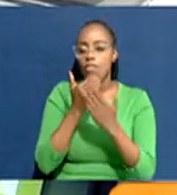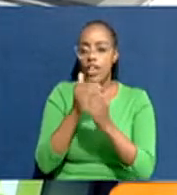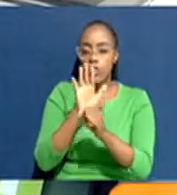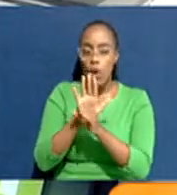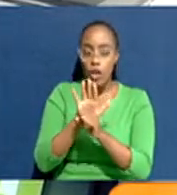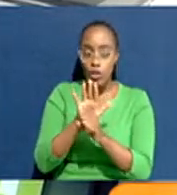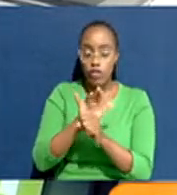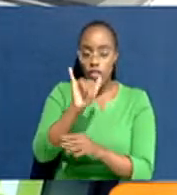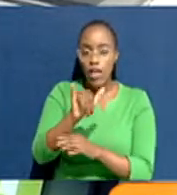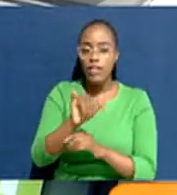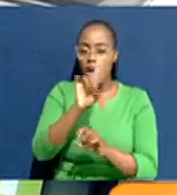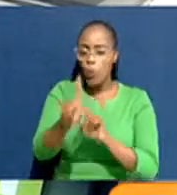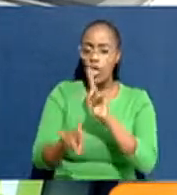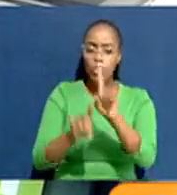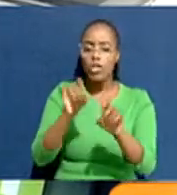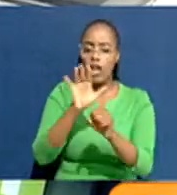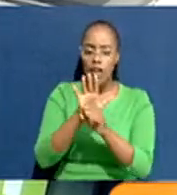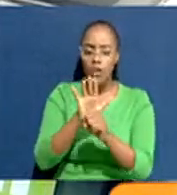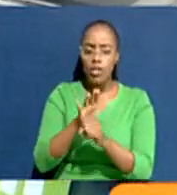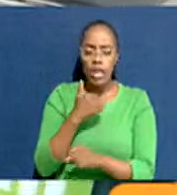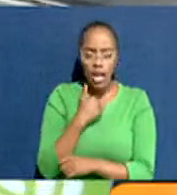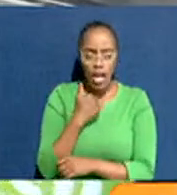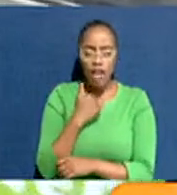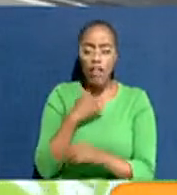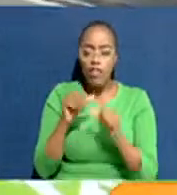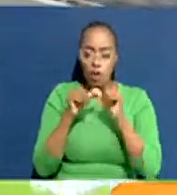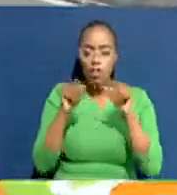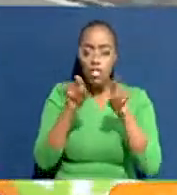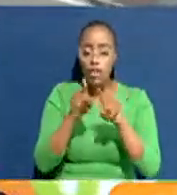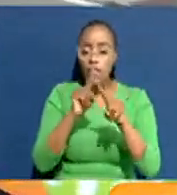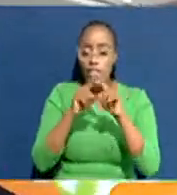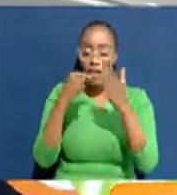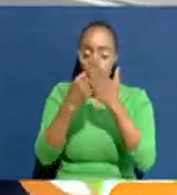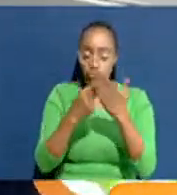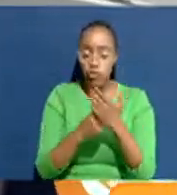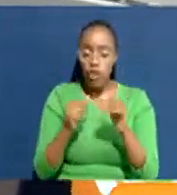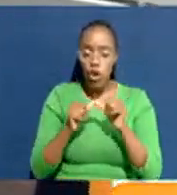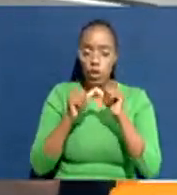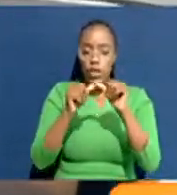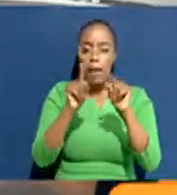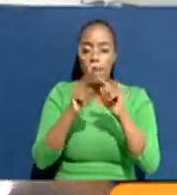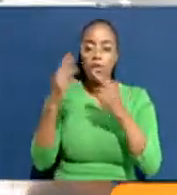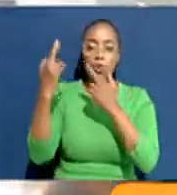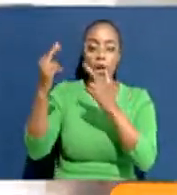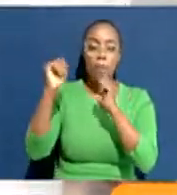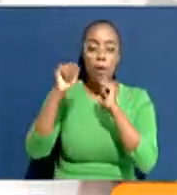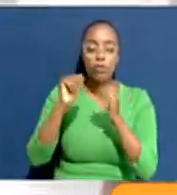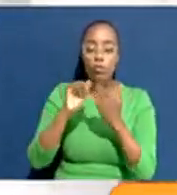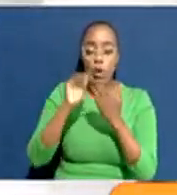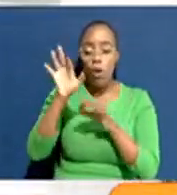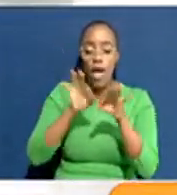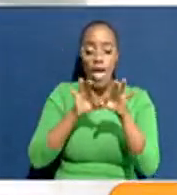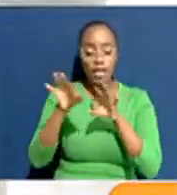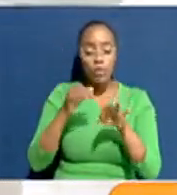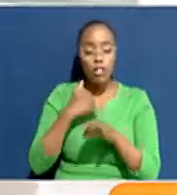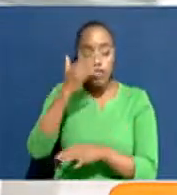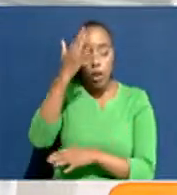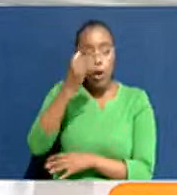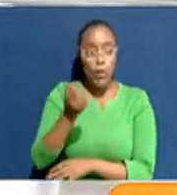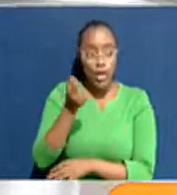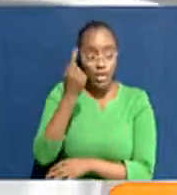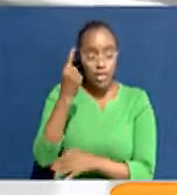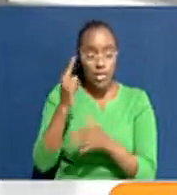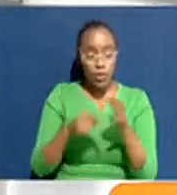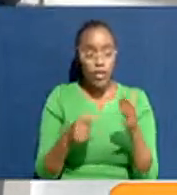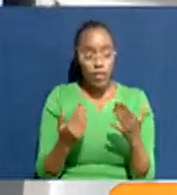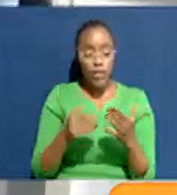for that. Many questions still. The divide continues. The debate continues. But hopefully we'll get some more explanations because we understand